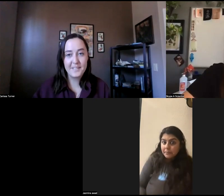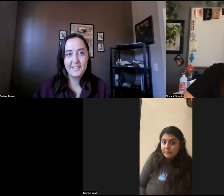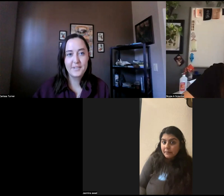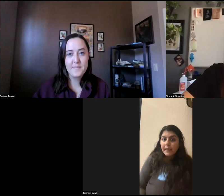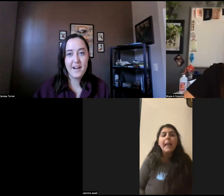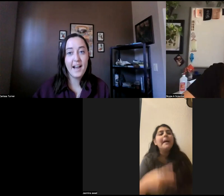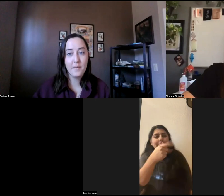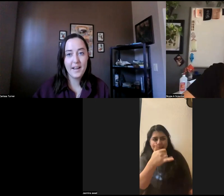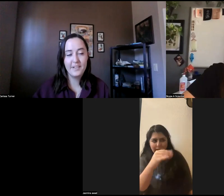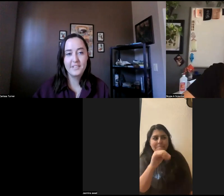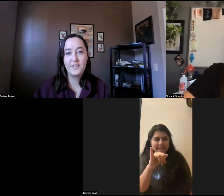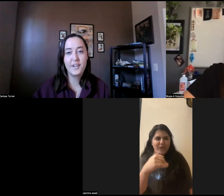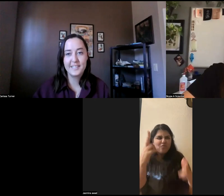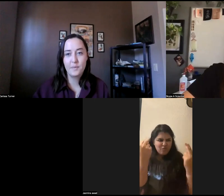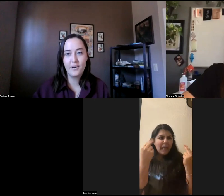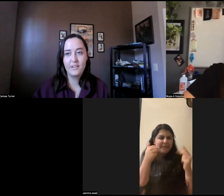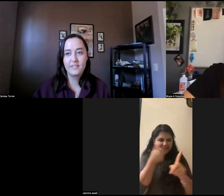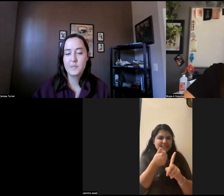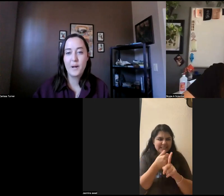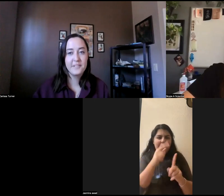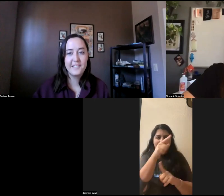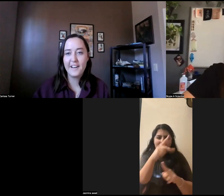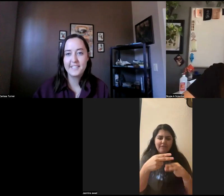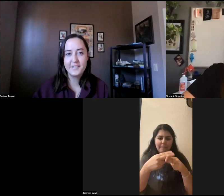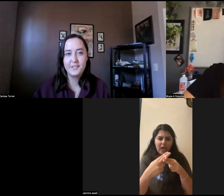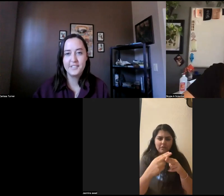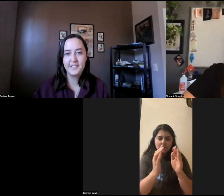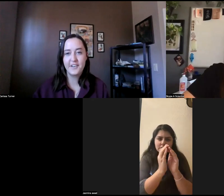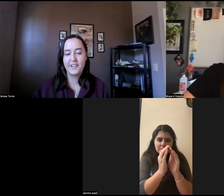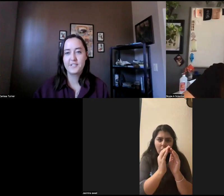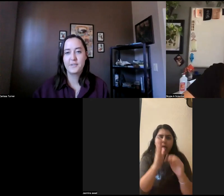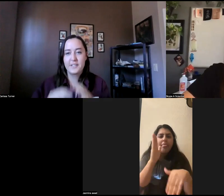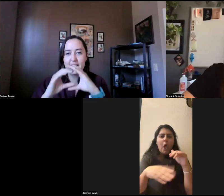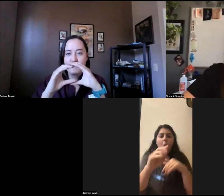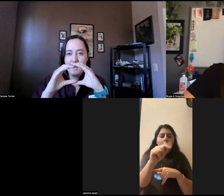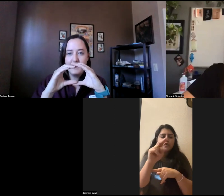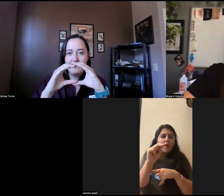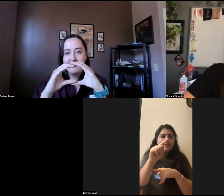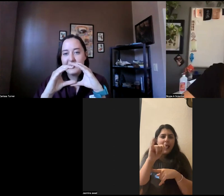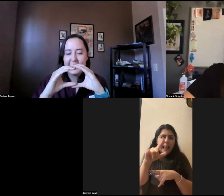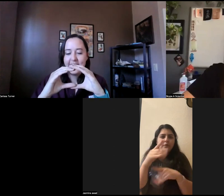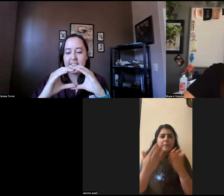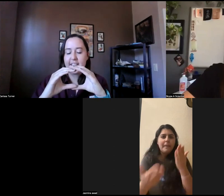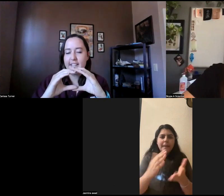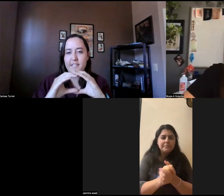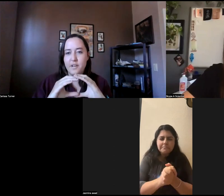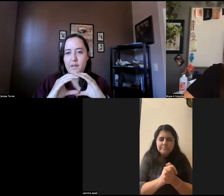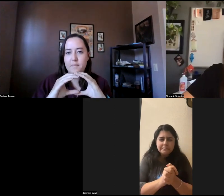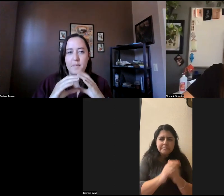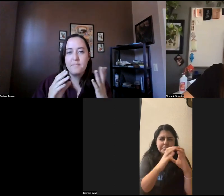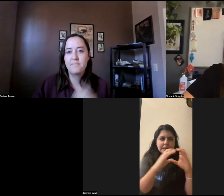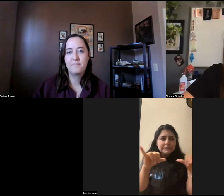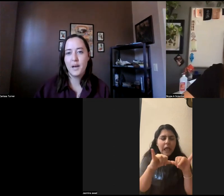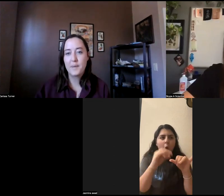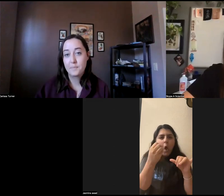the pygmy rabbits. So they're about half a pound, very small, smaller than cottontails you see in your yard. So they're like maybe the size of